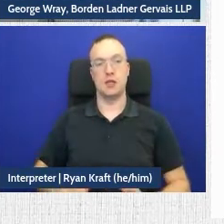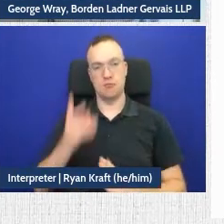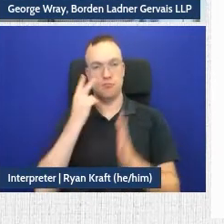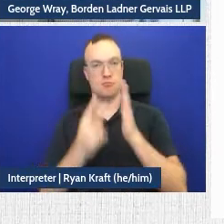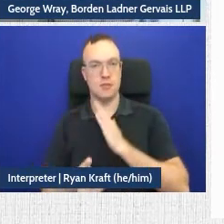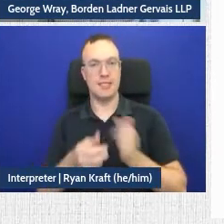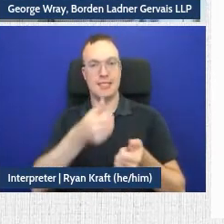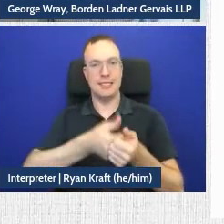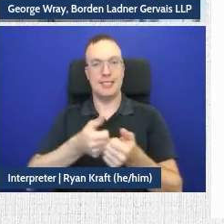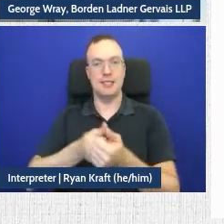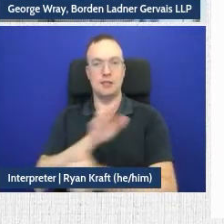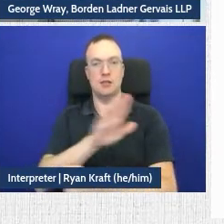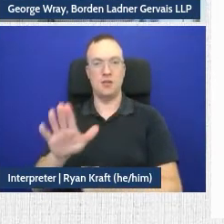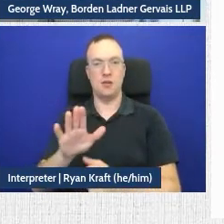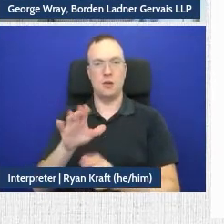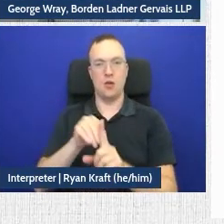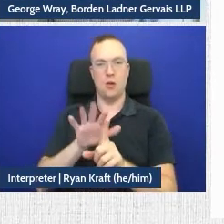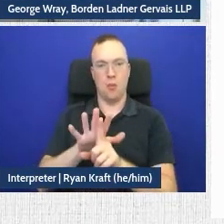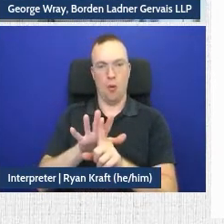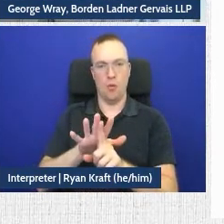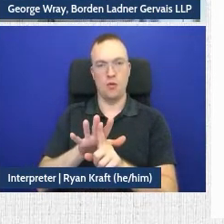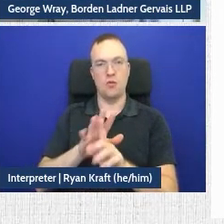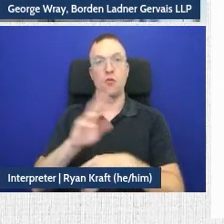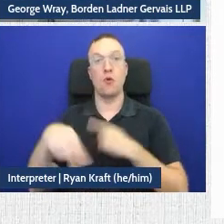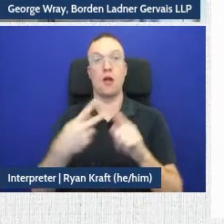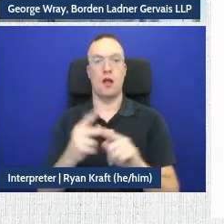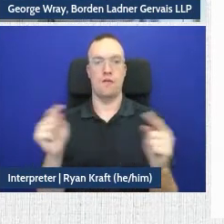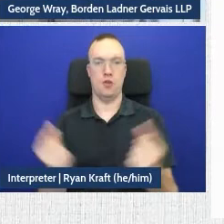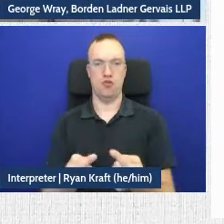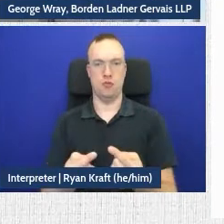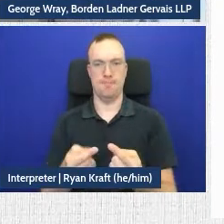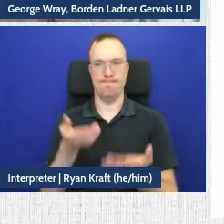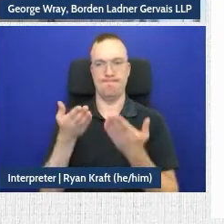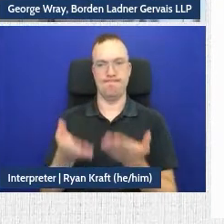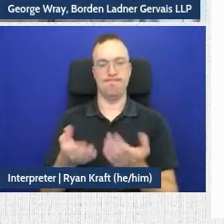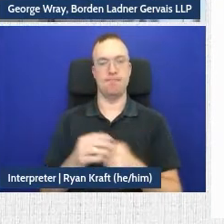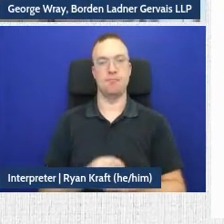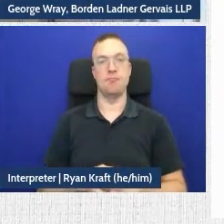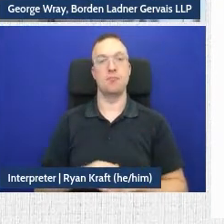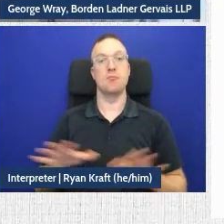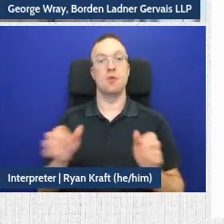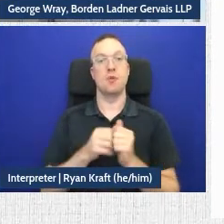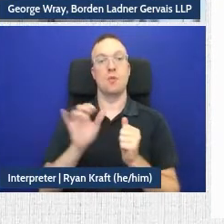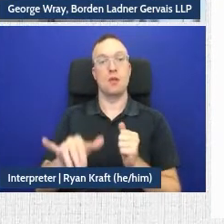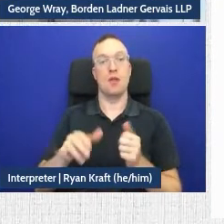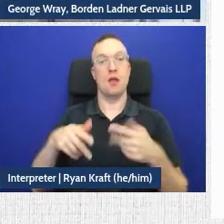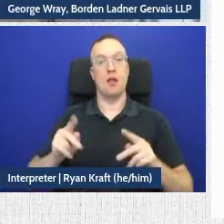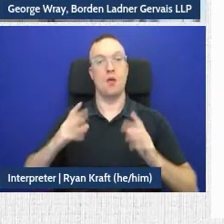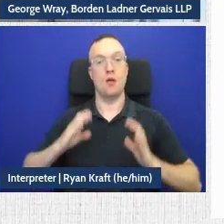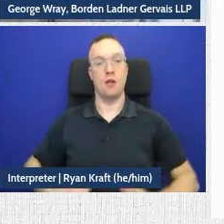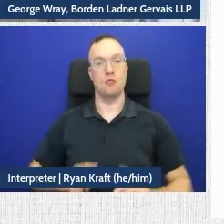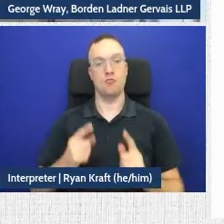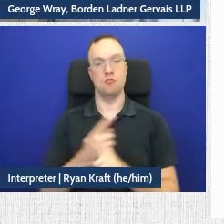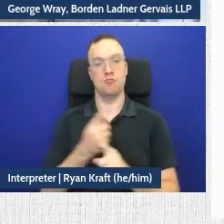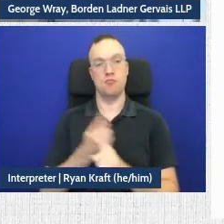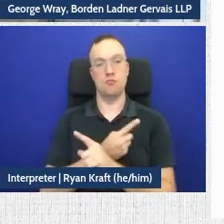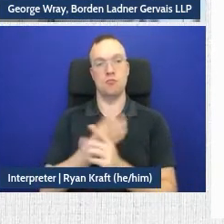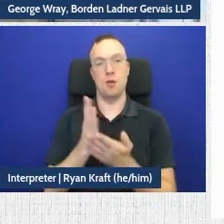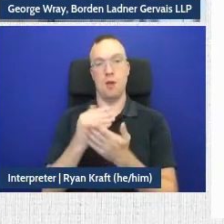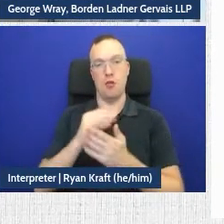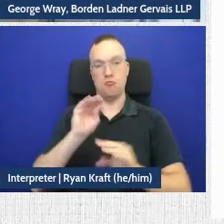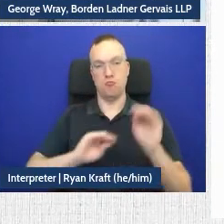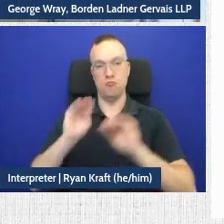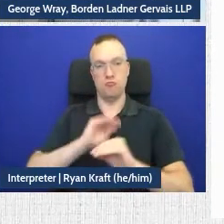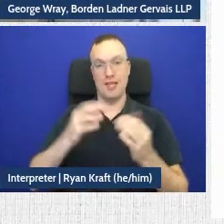each of their exposures to a type of injury. In doing this, this will allow clients to accurately budget for current